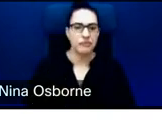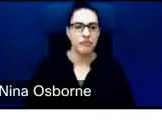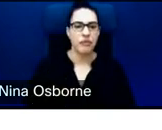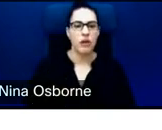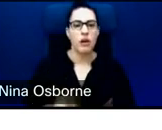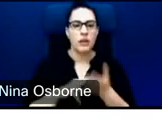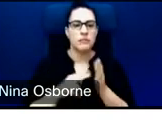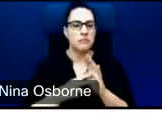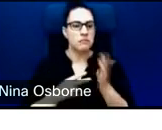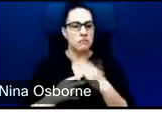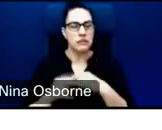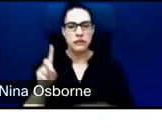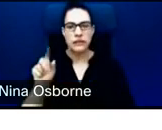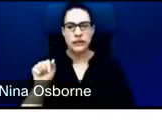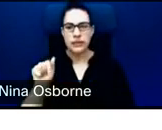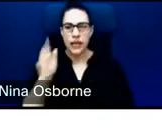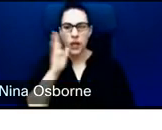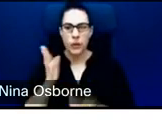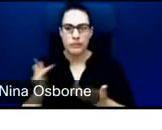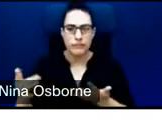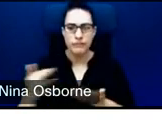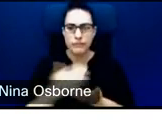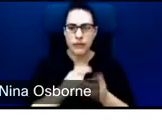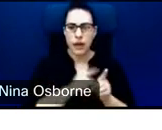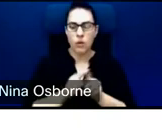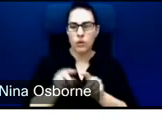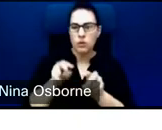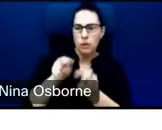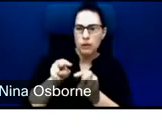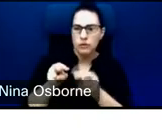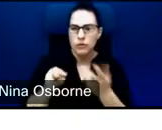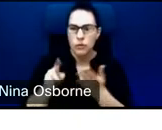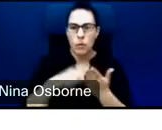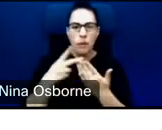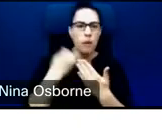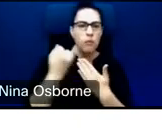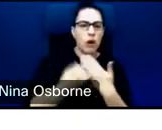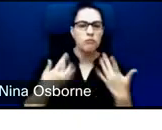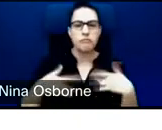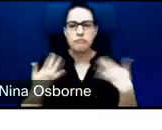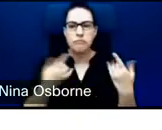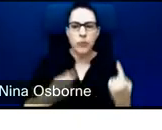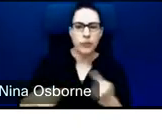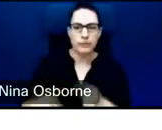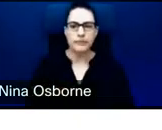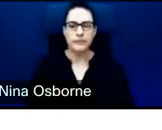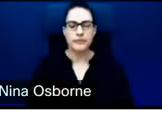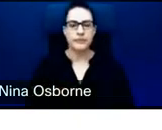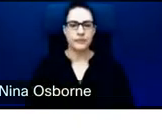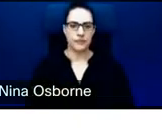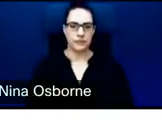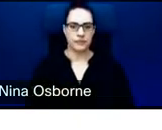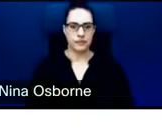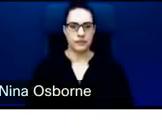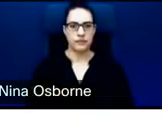collect data and to monitor the development performance of projects over time. And then finally, in